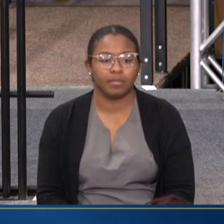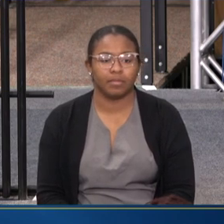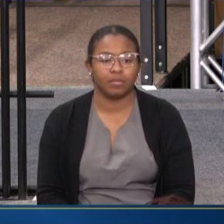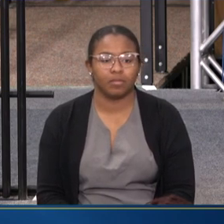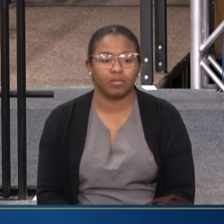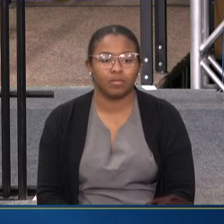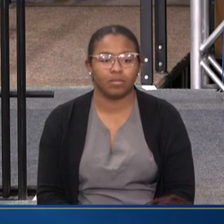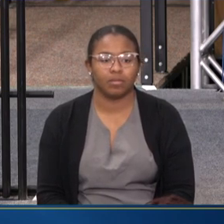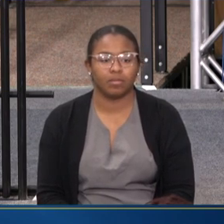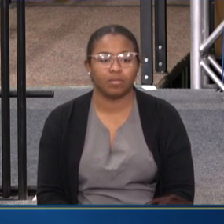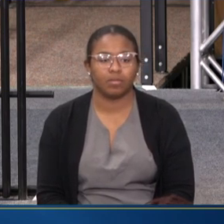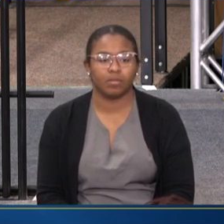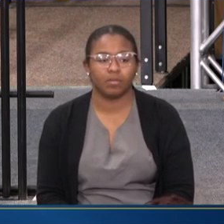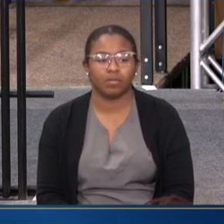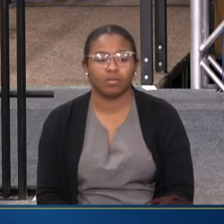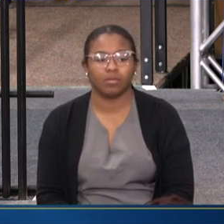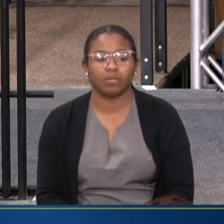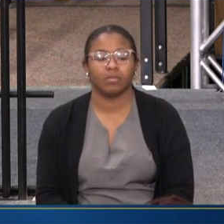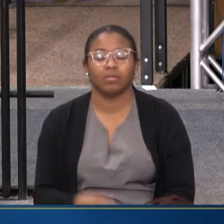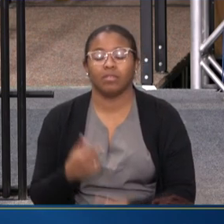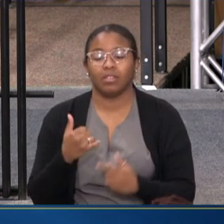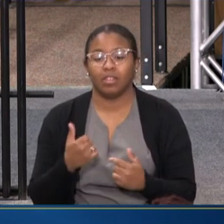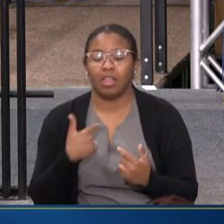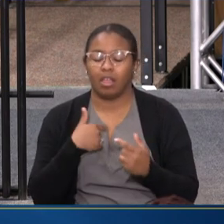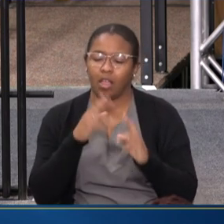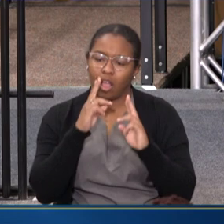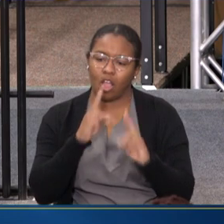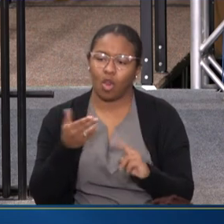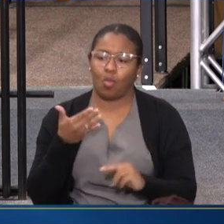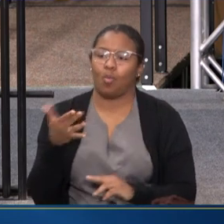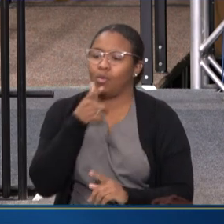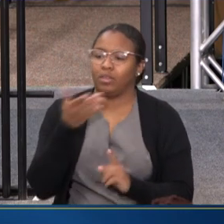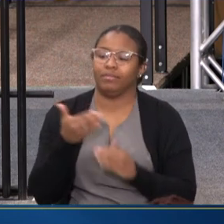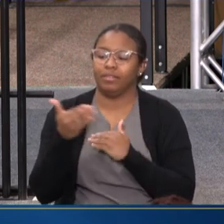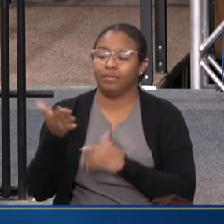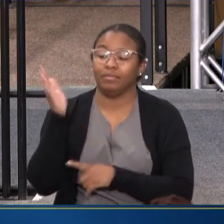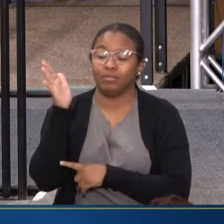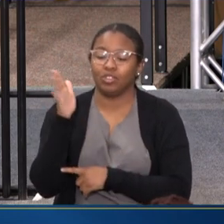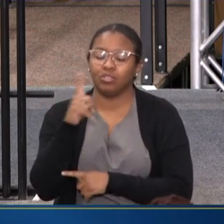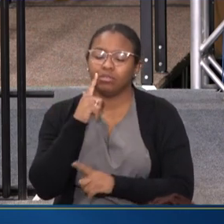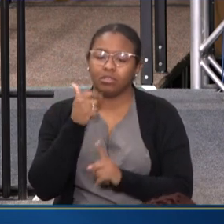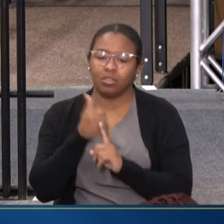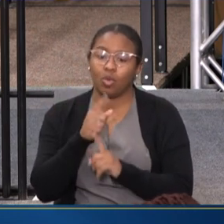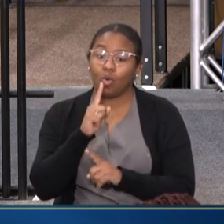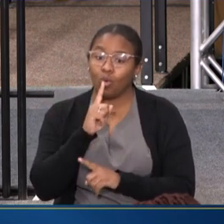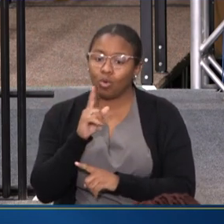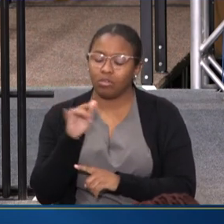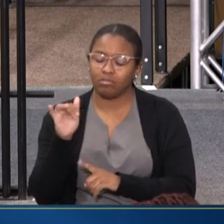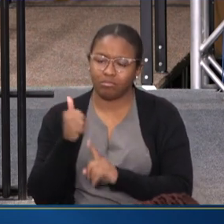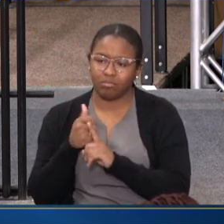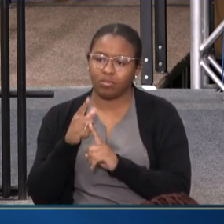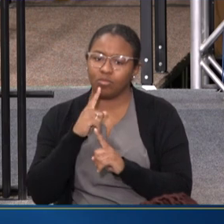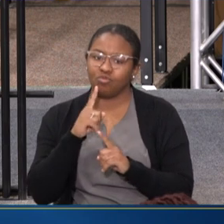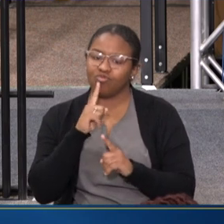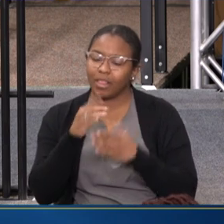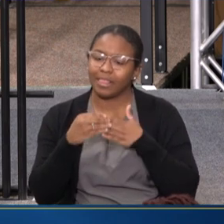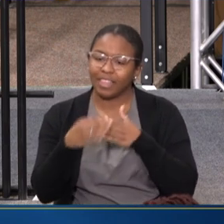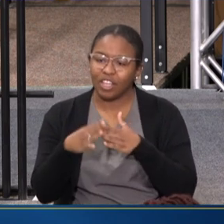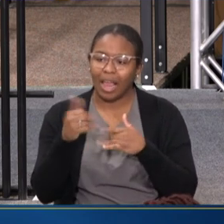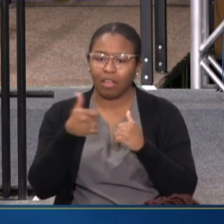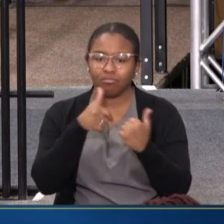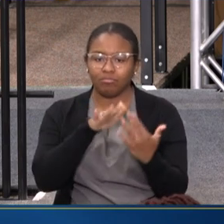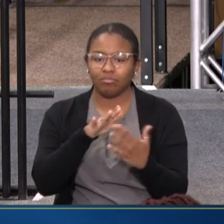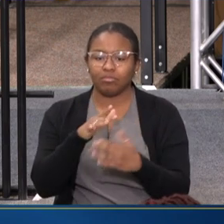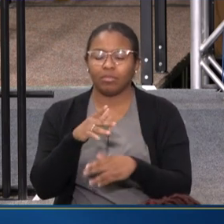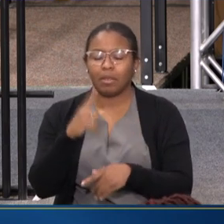IT'S AN HONOR TO BE ABLE TO WELCOME OUR NEXT SPEAKER, WHO HAS ALSO BEEN A TRUE LEADER IN ADDRESSING MENTAL